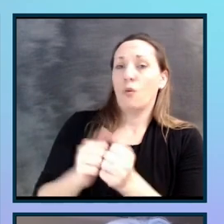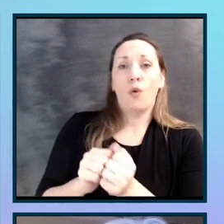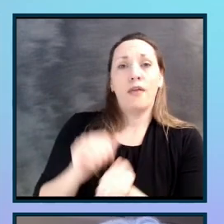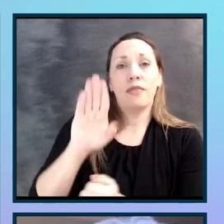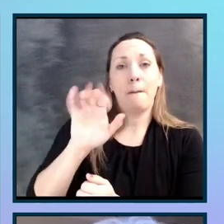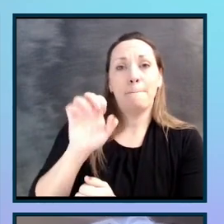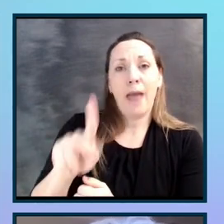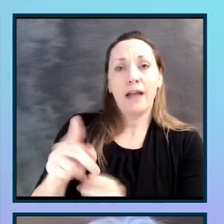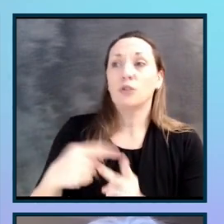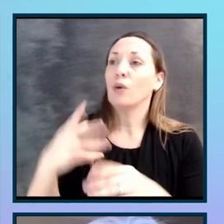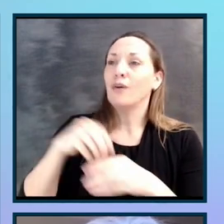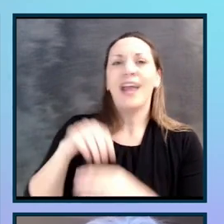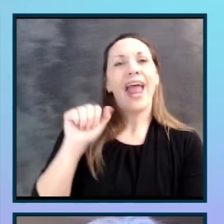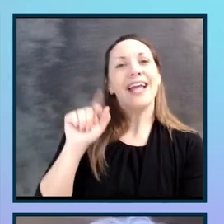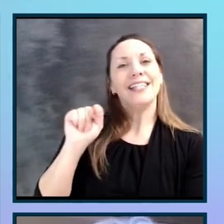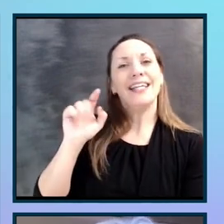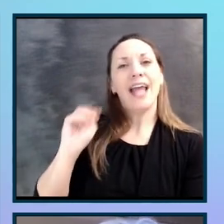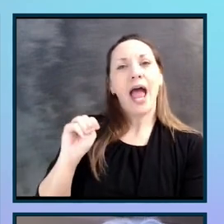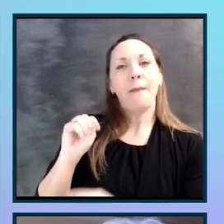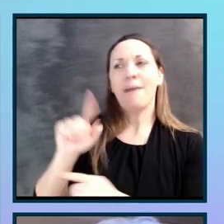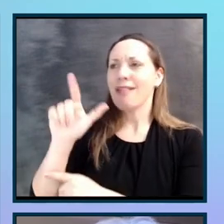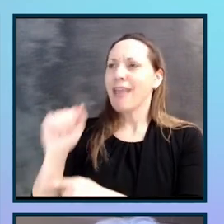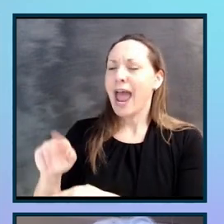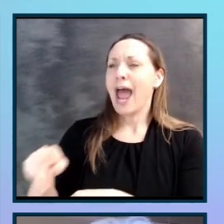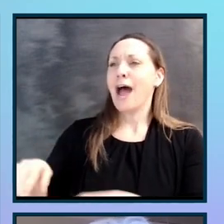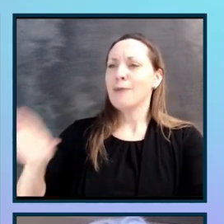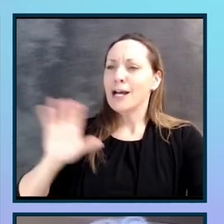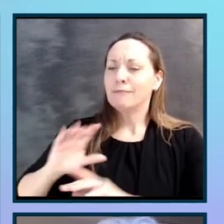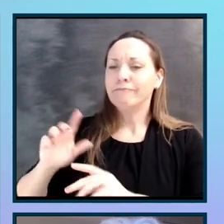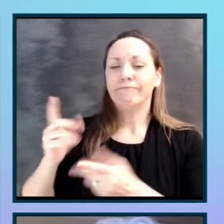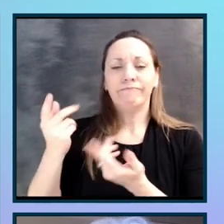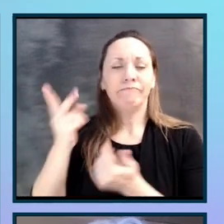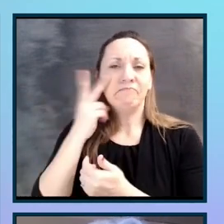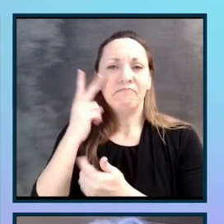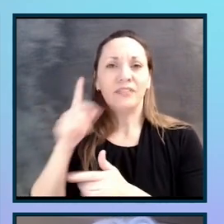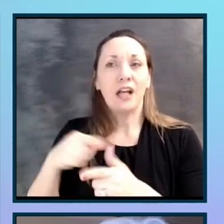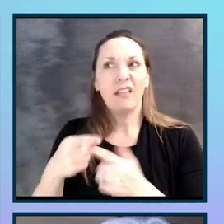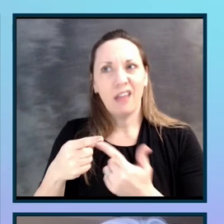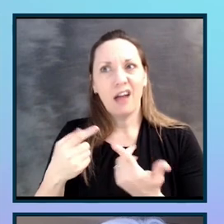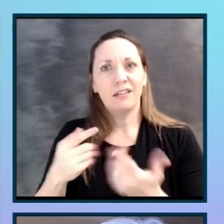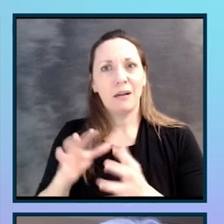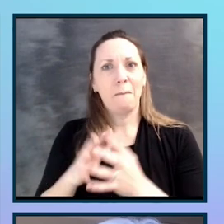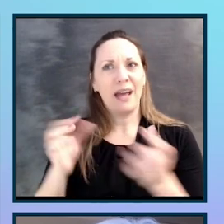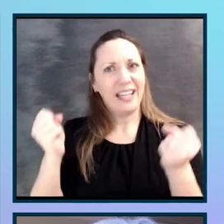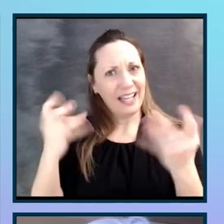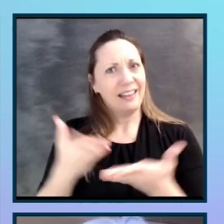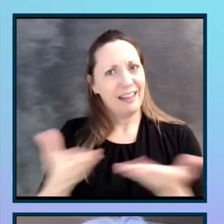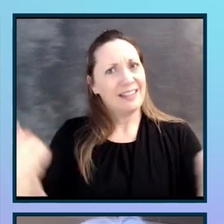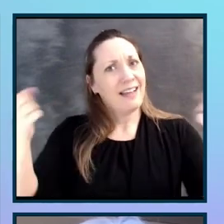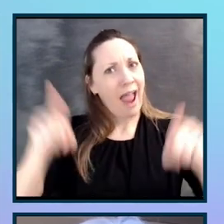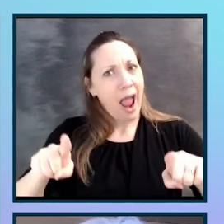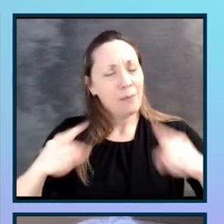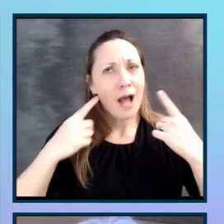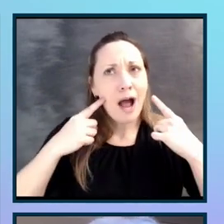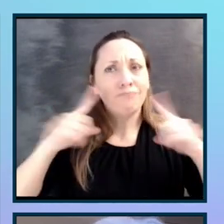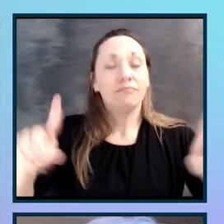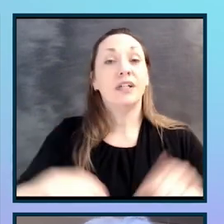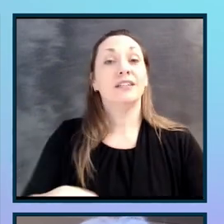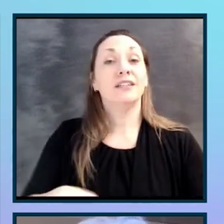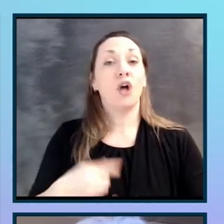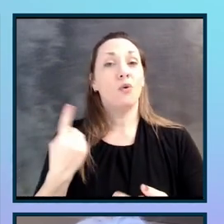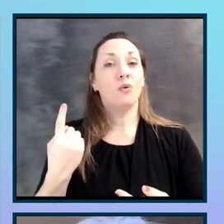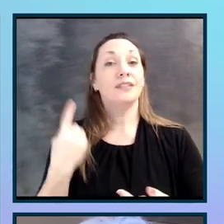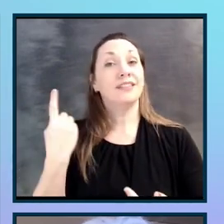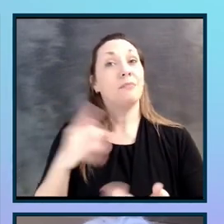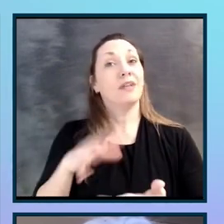and blind people gave feedback and input. Everything that happened, and we'll see throughout this talk, I hope another takeaway is everything